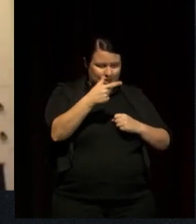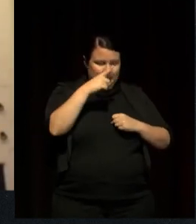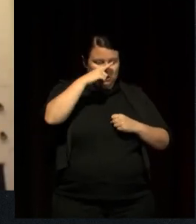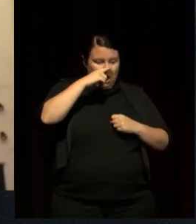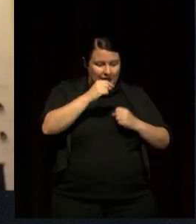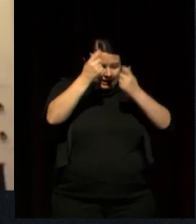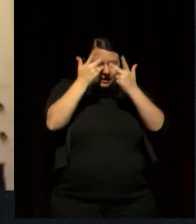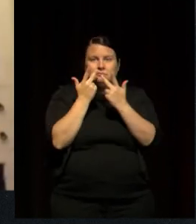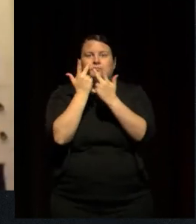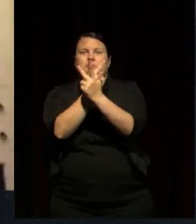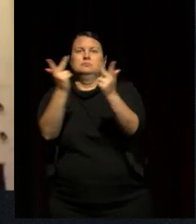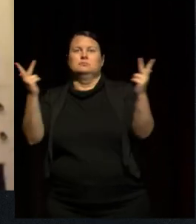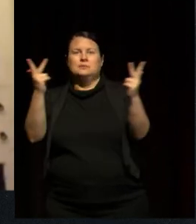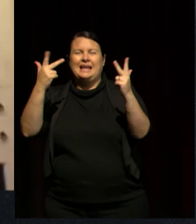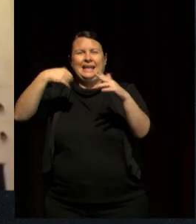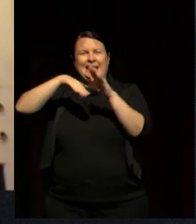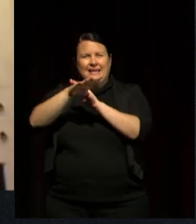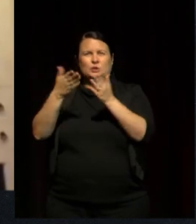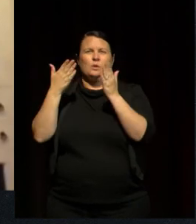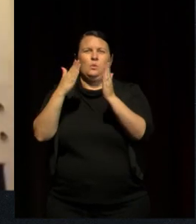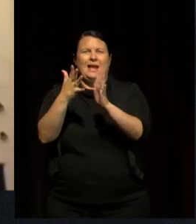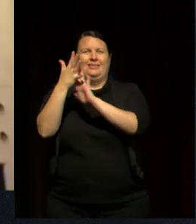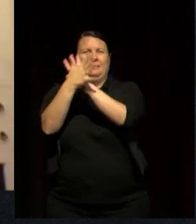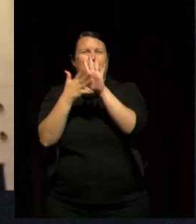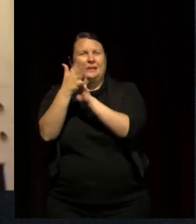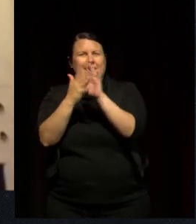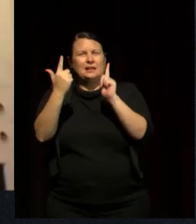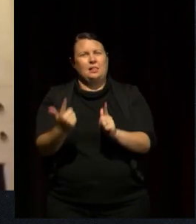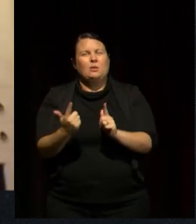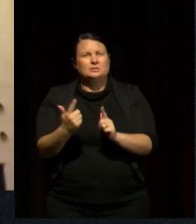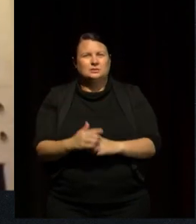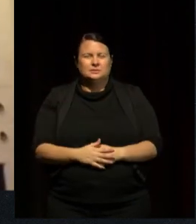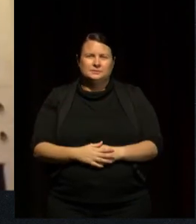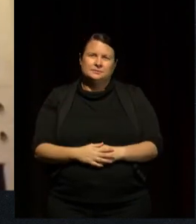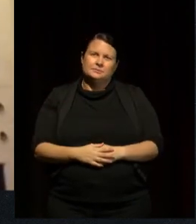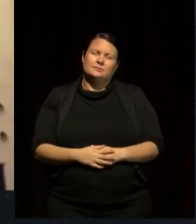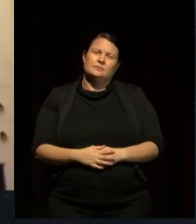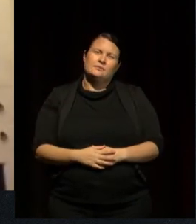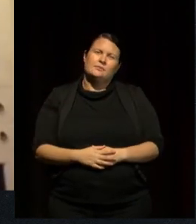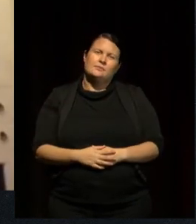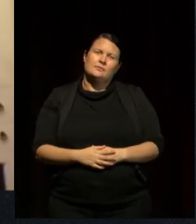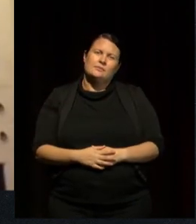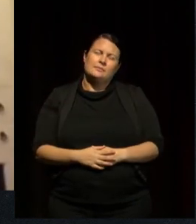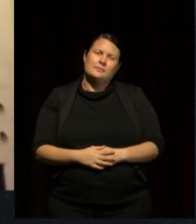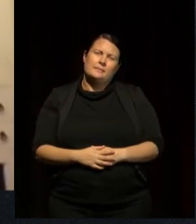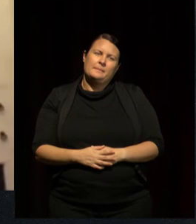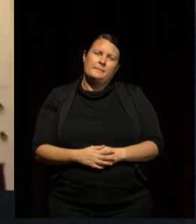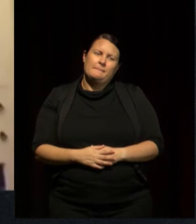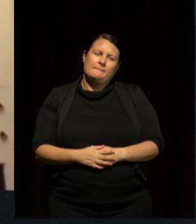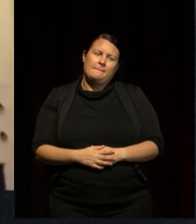learning domain into a curriculum that actually is meaningful for children, that